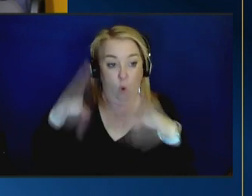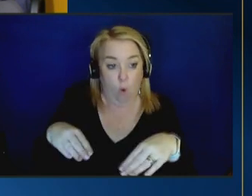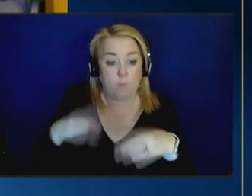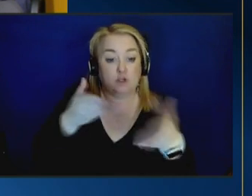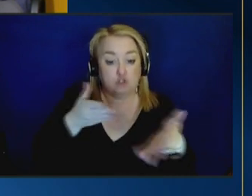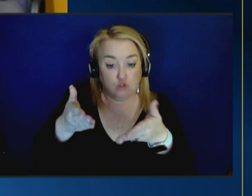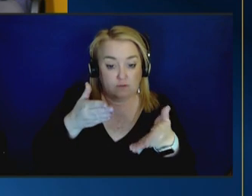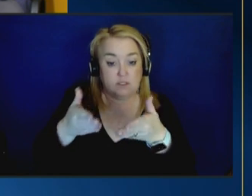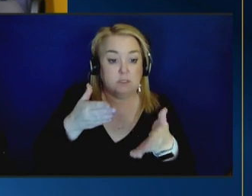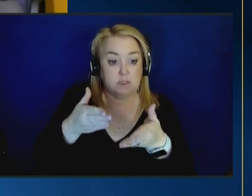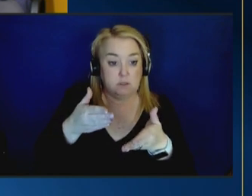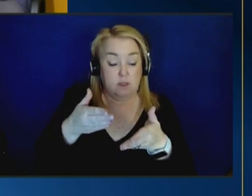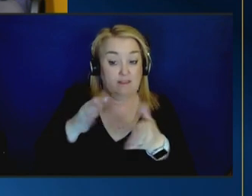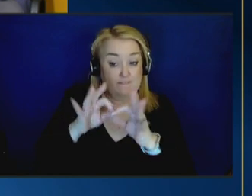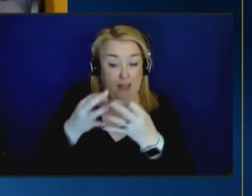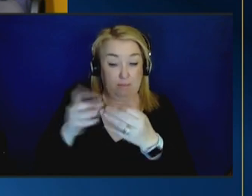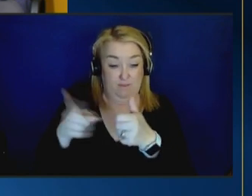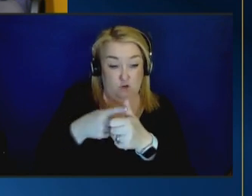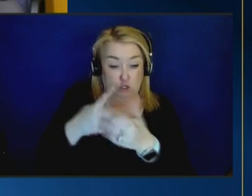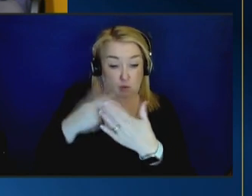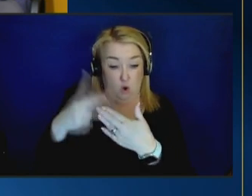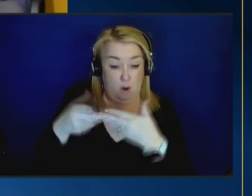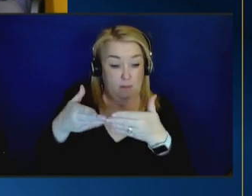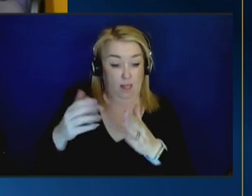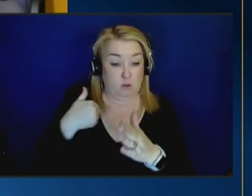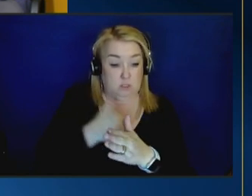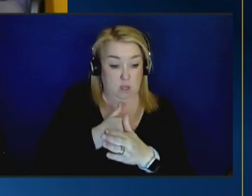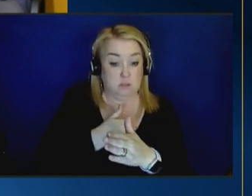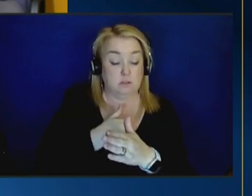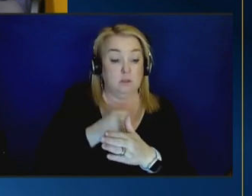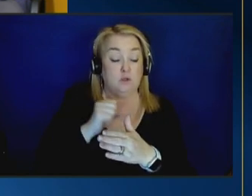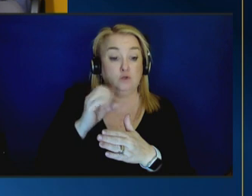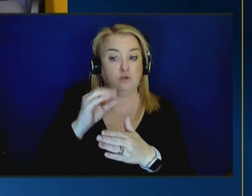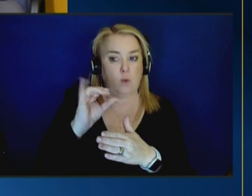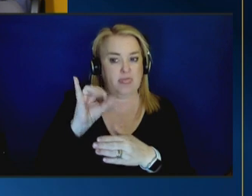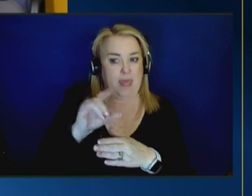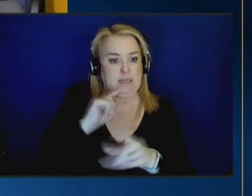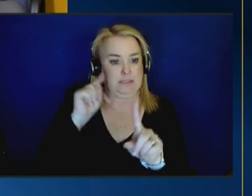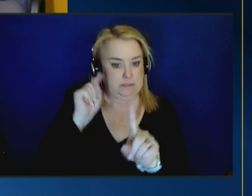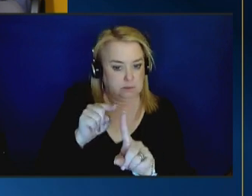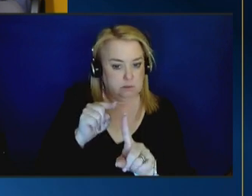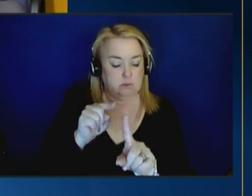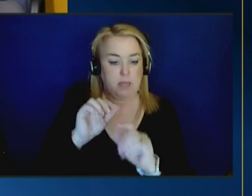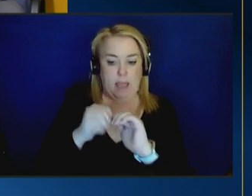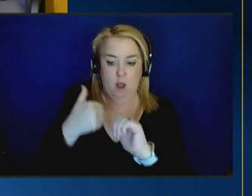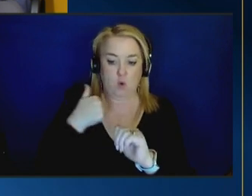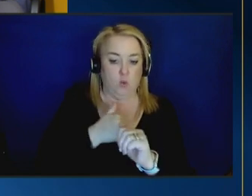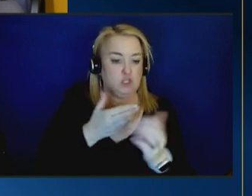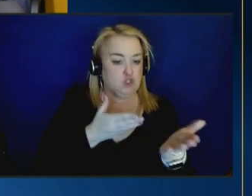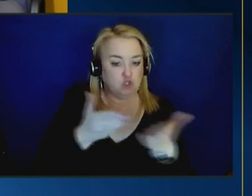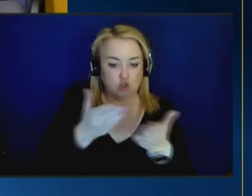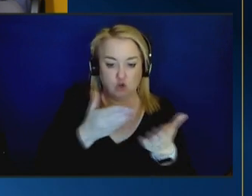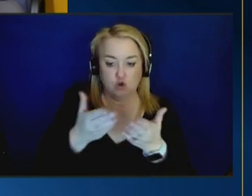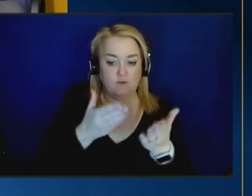actually allow us to do that's what this really is all about how can we service families more upstream identify them